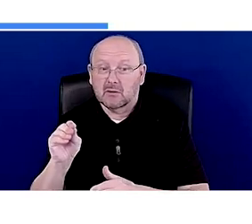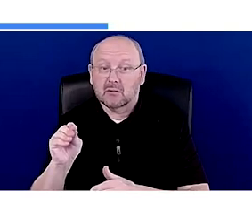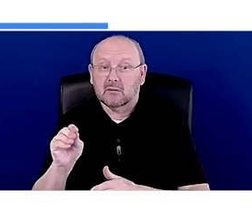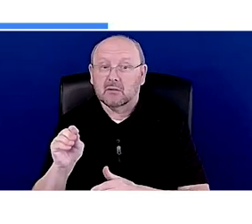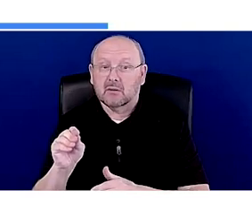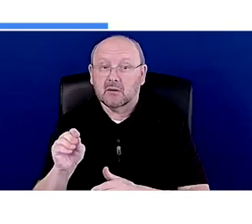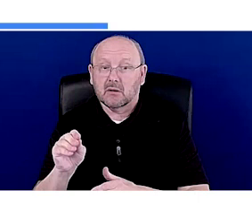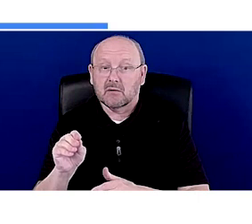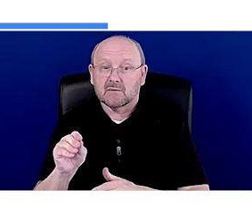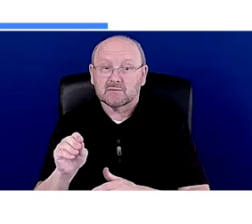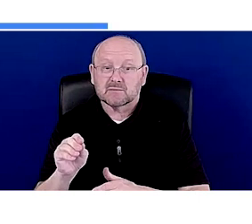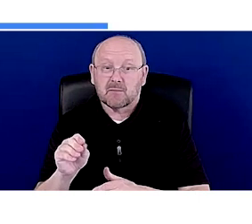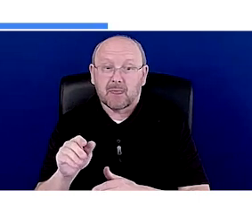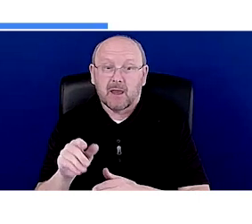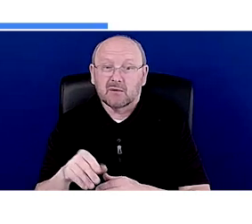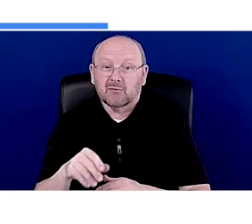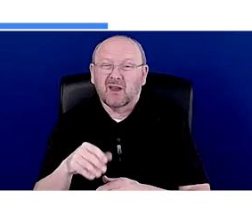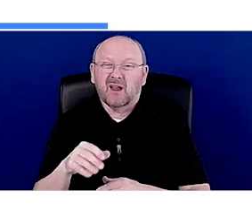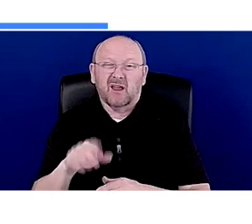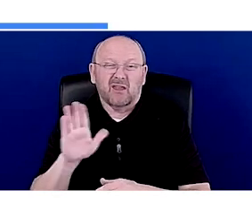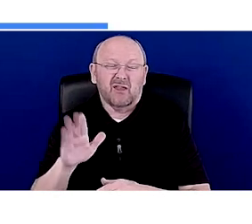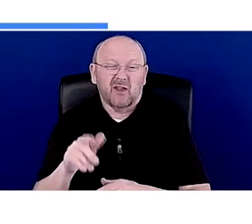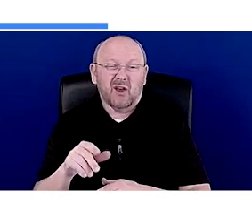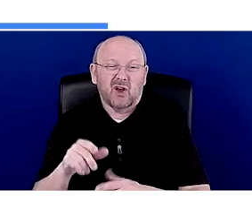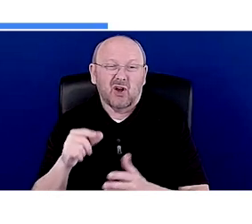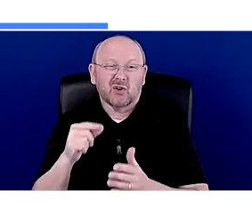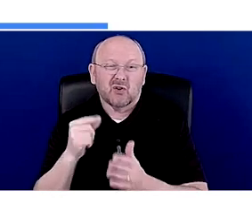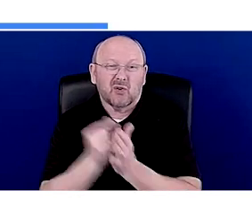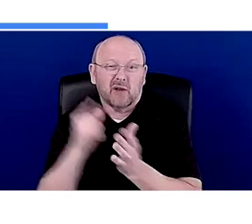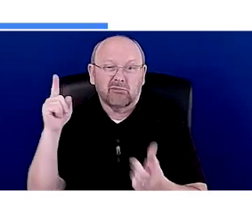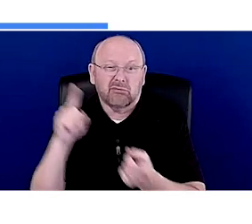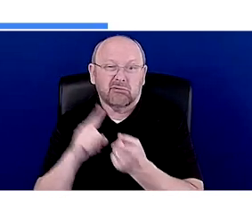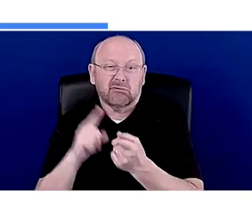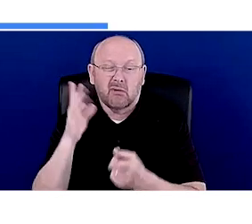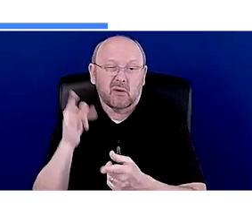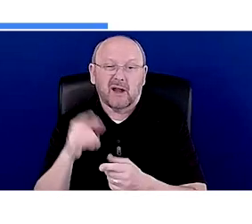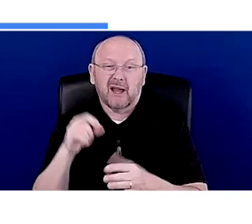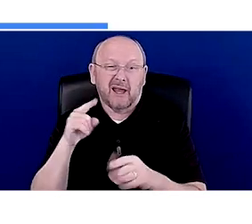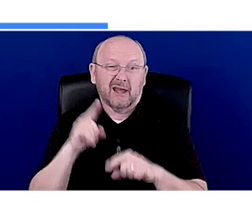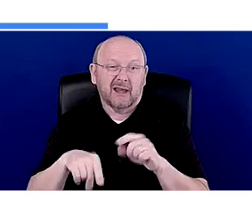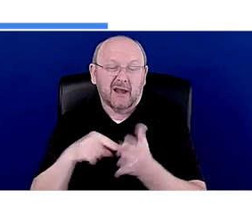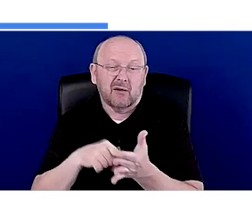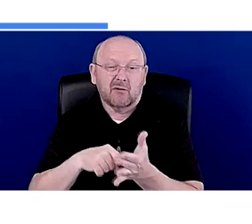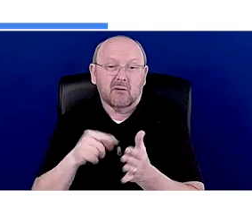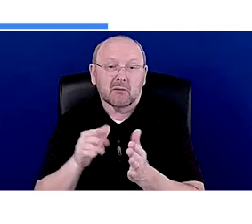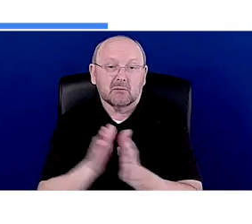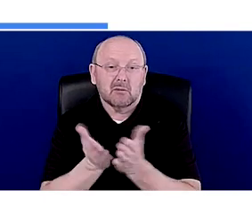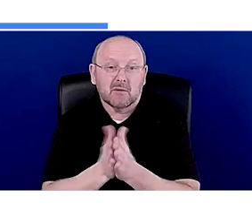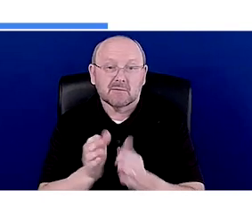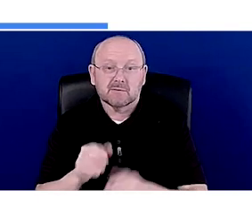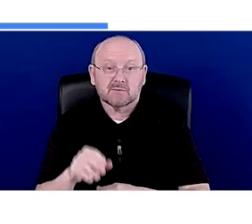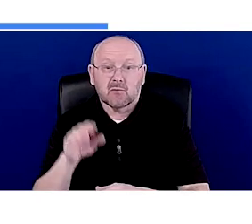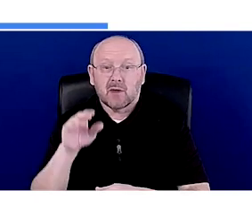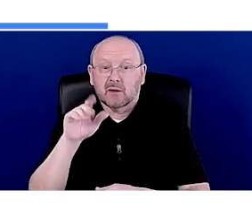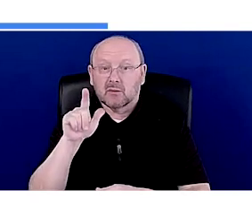a poor grade because they couldn't afford a textbook. Um, and almost 23% of them dropped a course because they couldn't